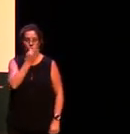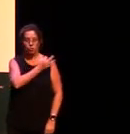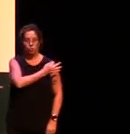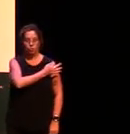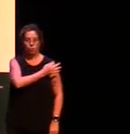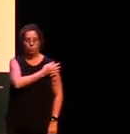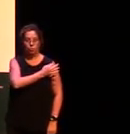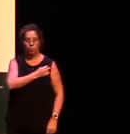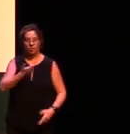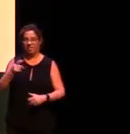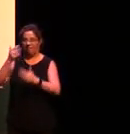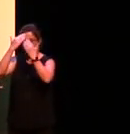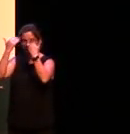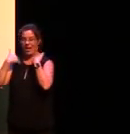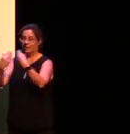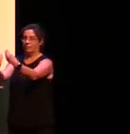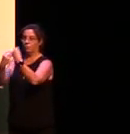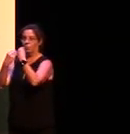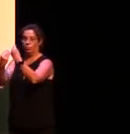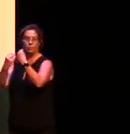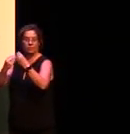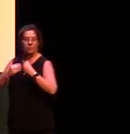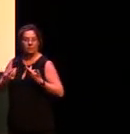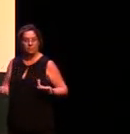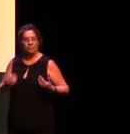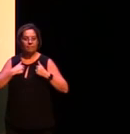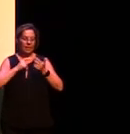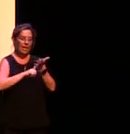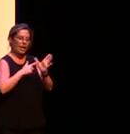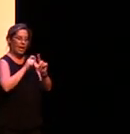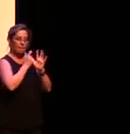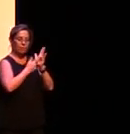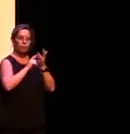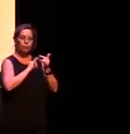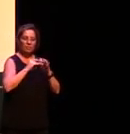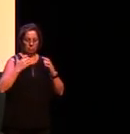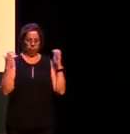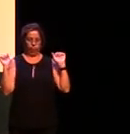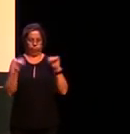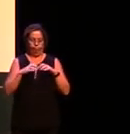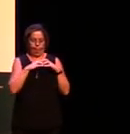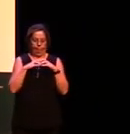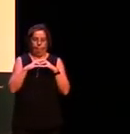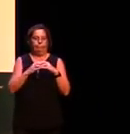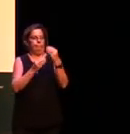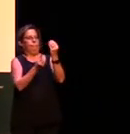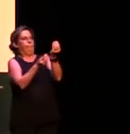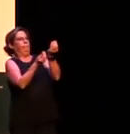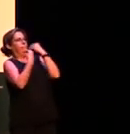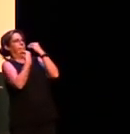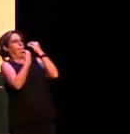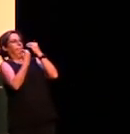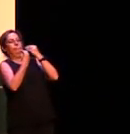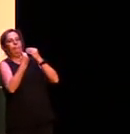Marseillais wow we were marched from Lava School down to the monument and crammed in like sardines wow the only thing they left at home was a can opener